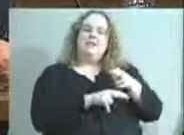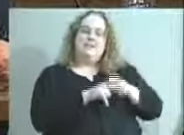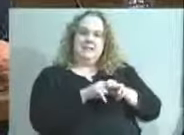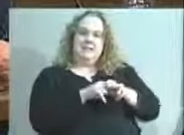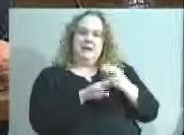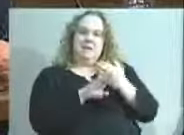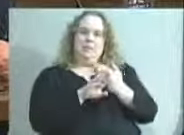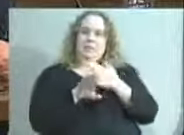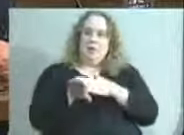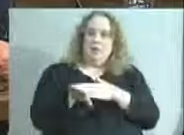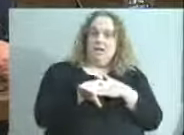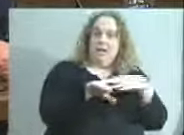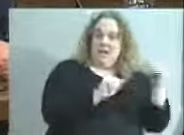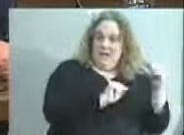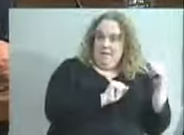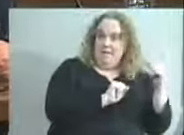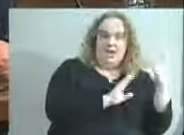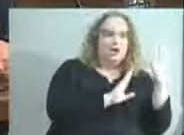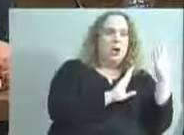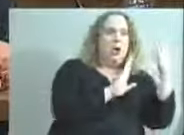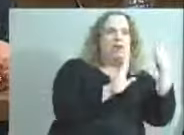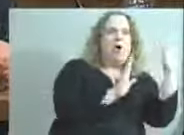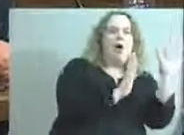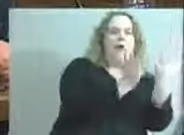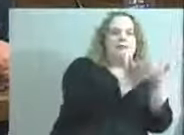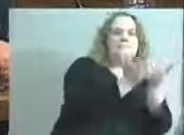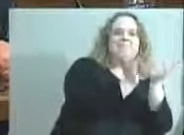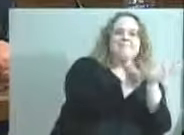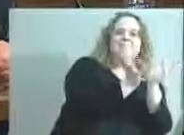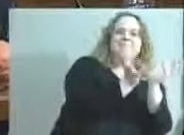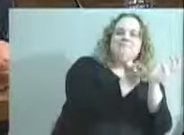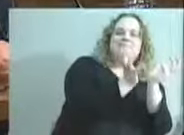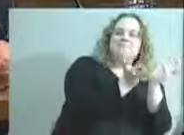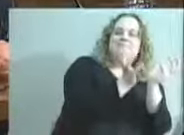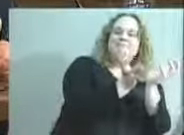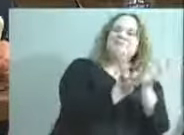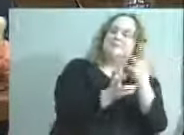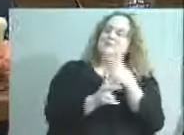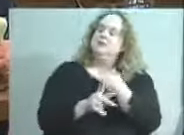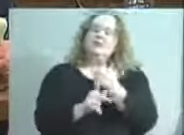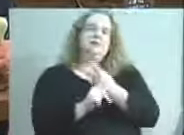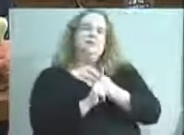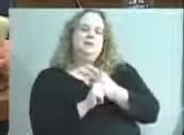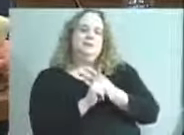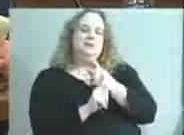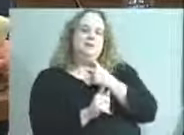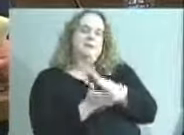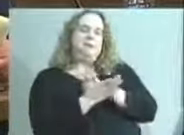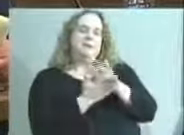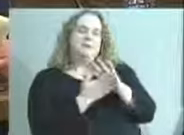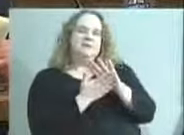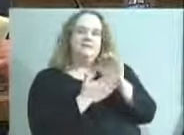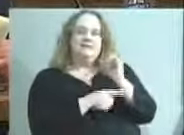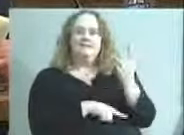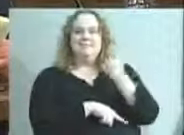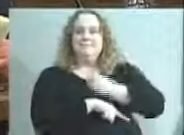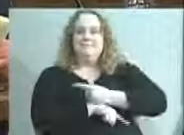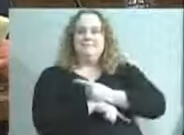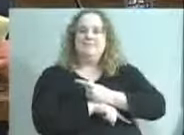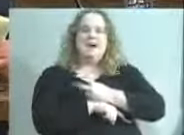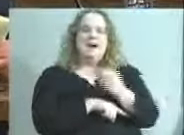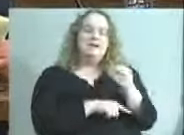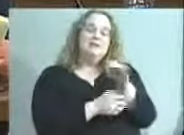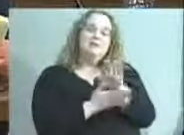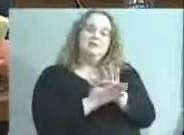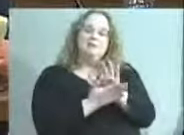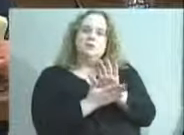left me to go out in the hallway and visit with her friends. But she always took care of me very well during the day. And, you know, school